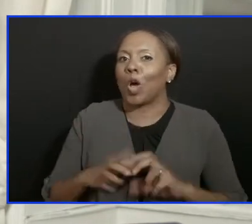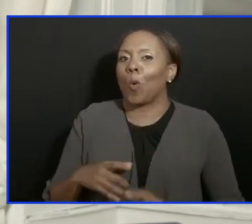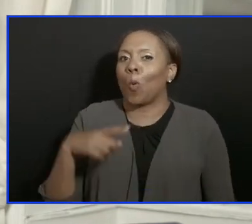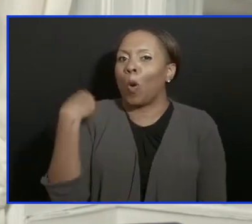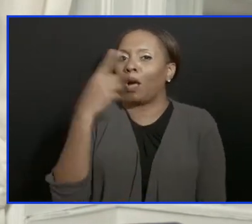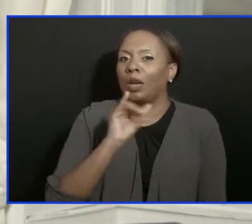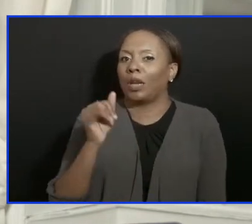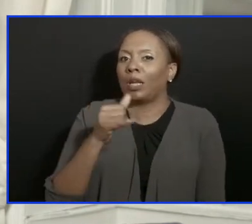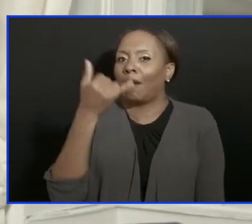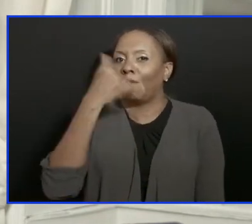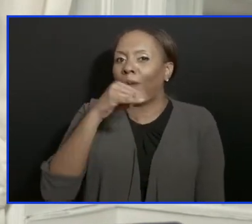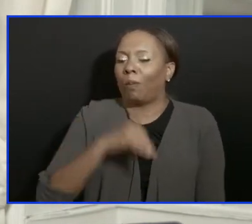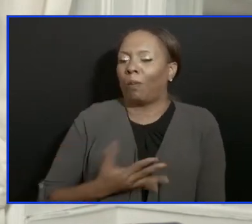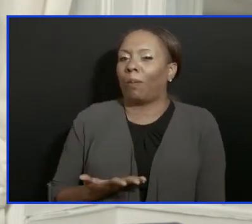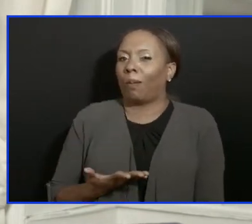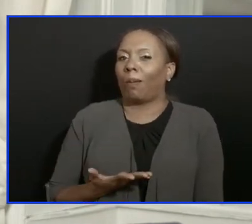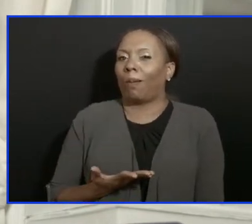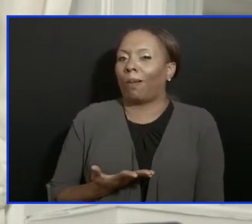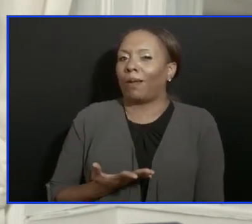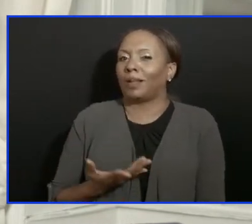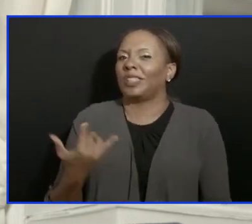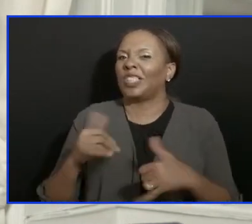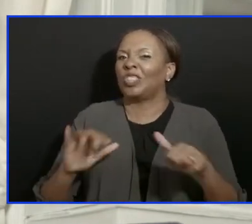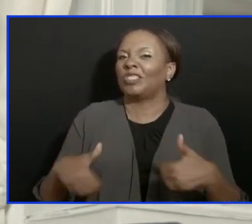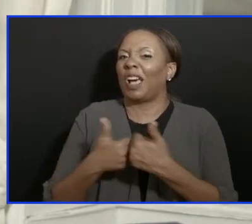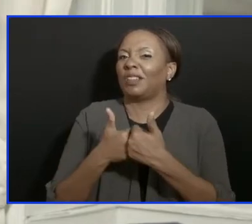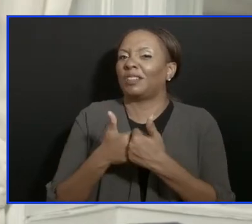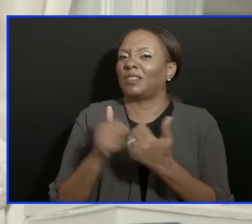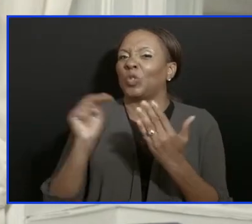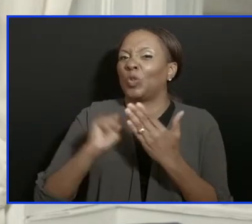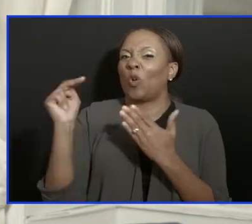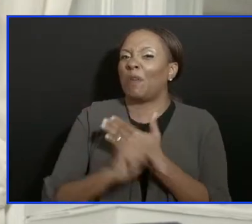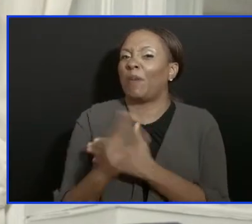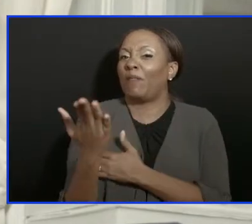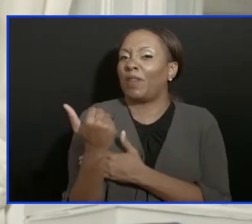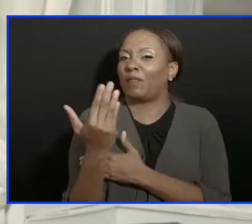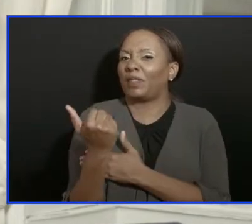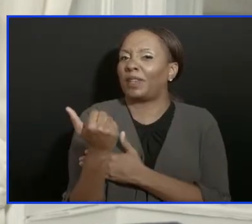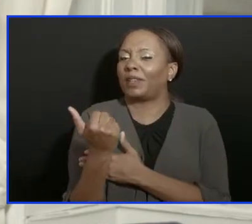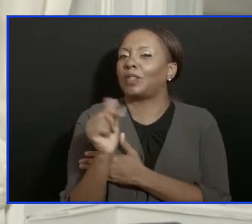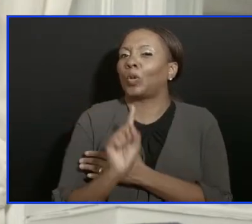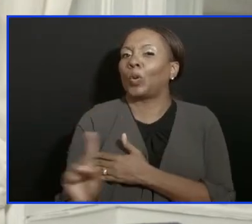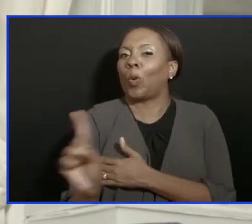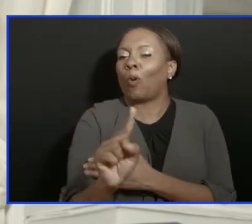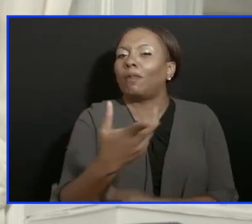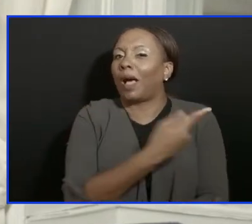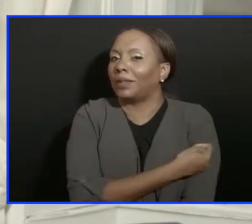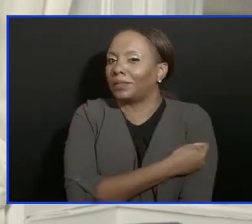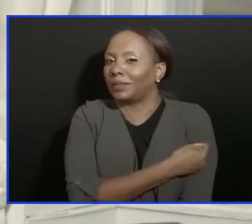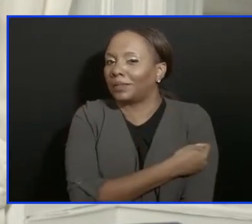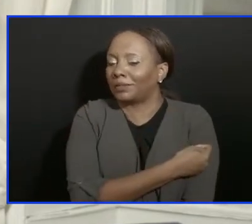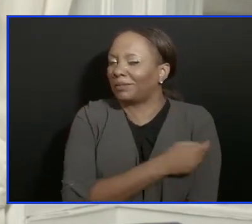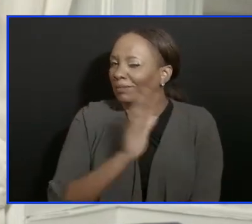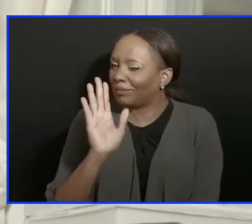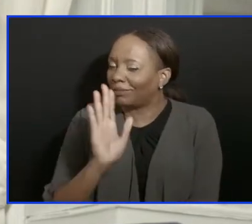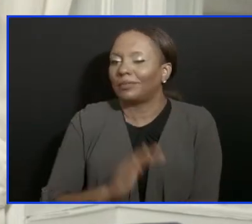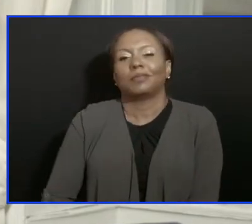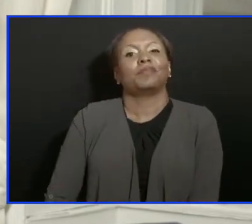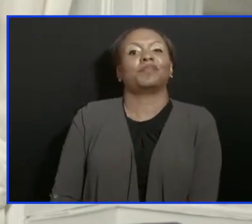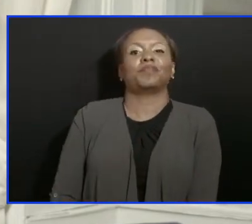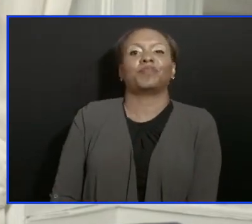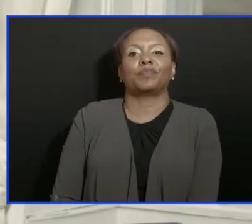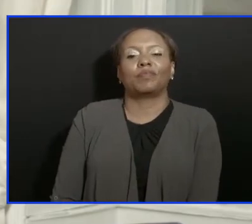right? I am challenging you still by the 15th of November to all get vaccinated for those who not get vaccinated. But if you do